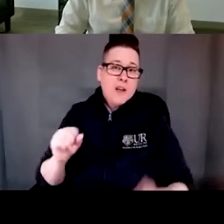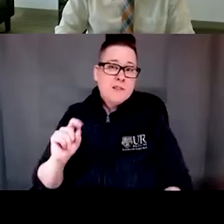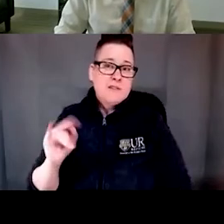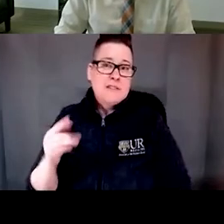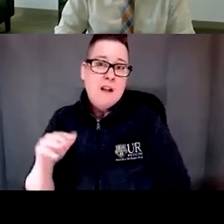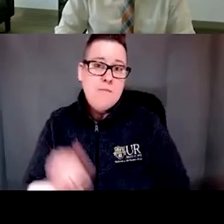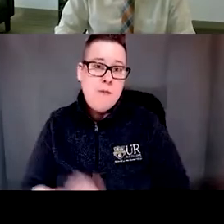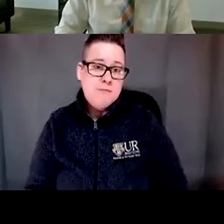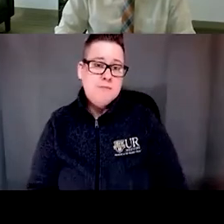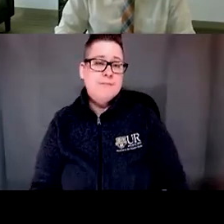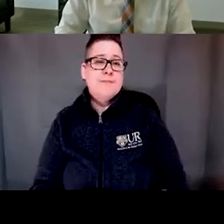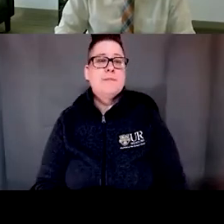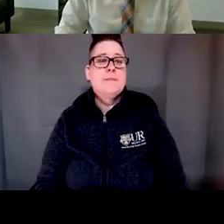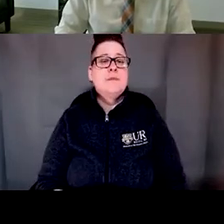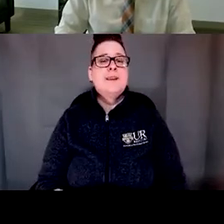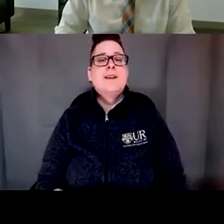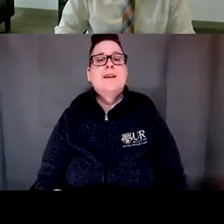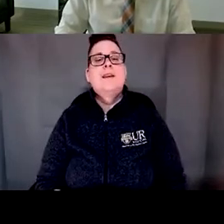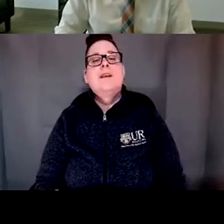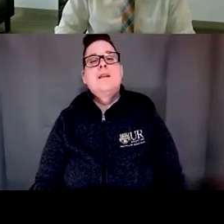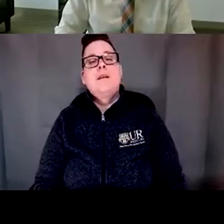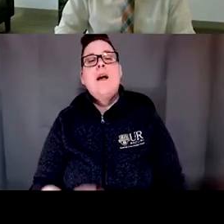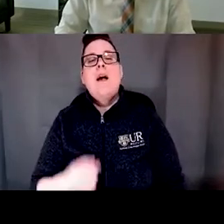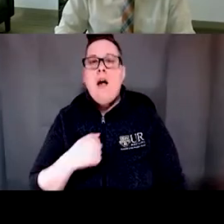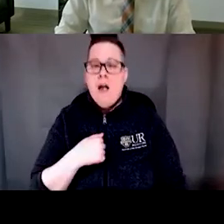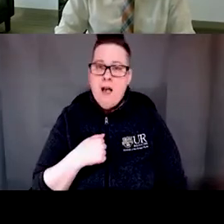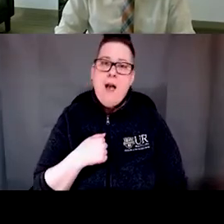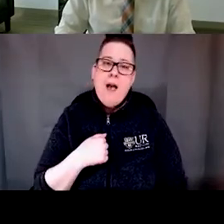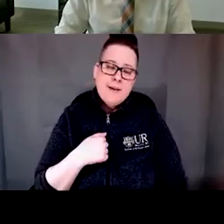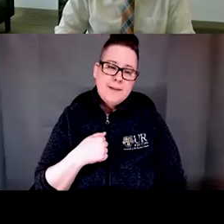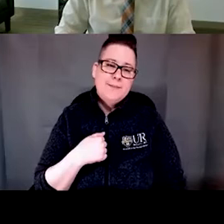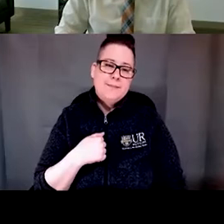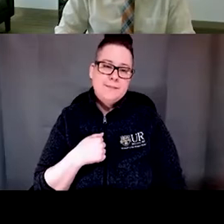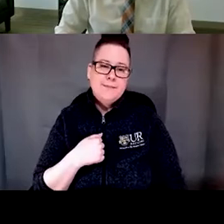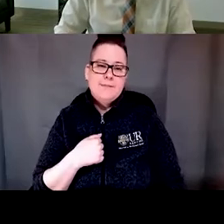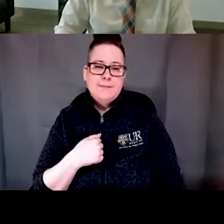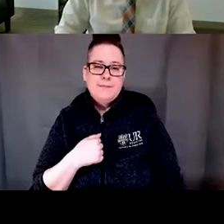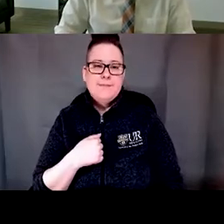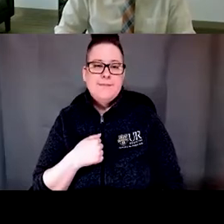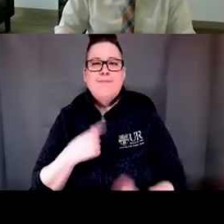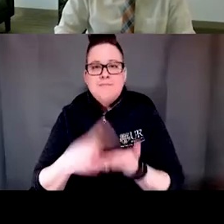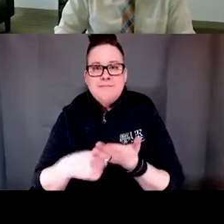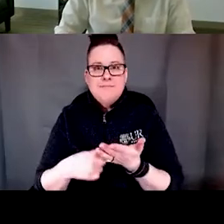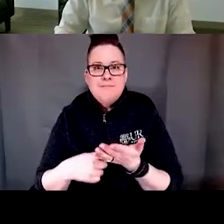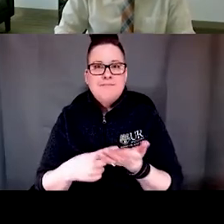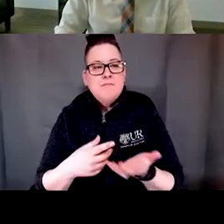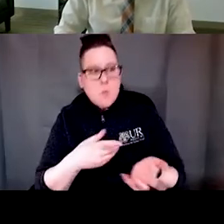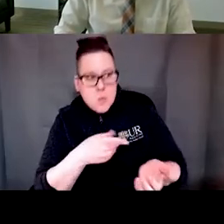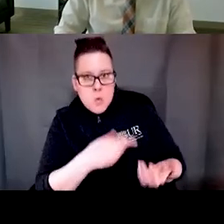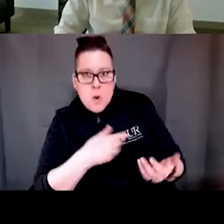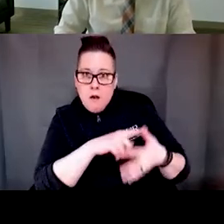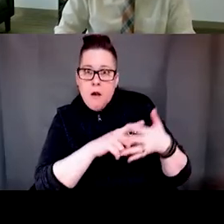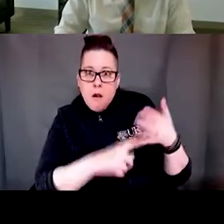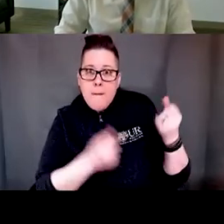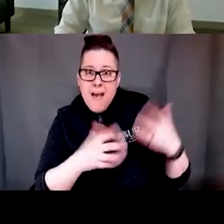we did talk a lot or I did talk a lot about, you know, all the problems that we're facing and